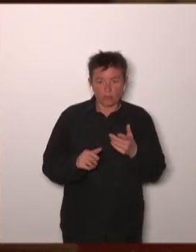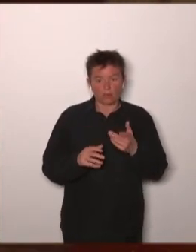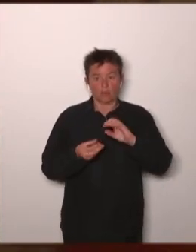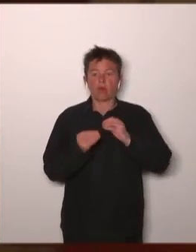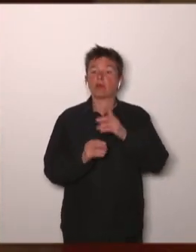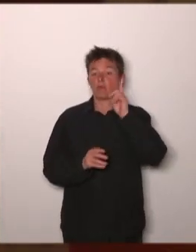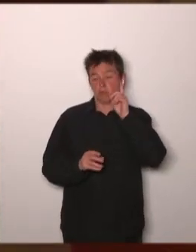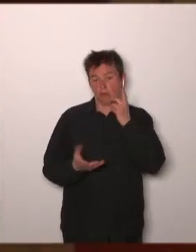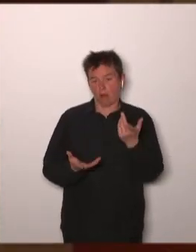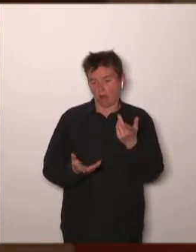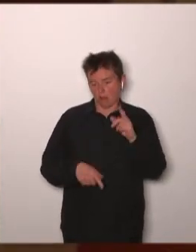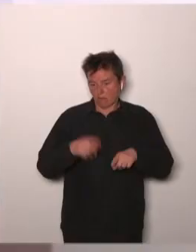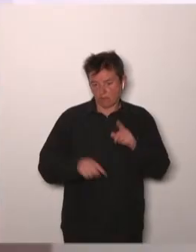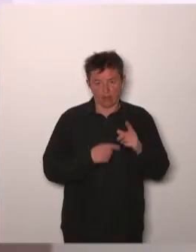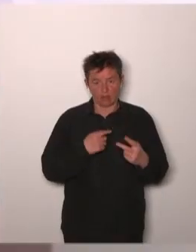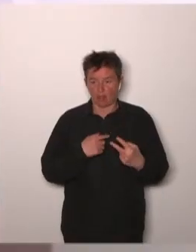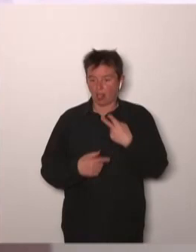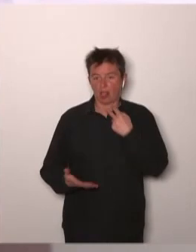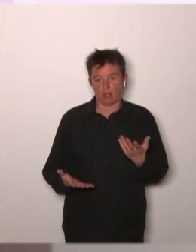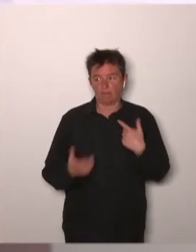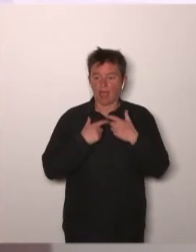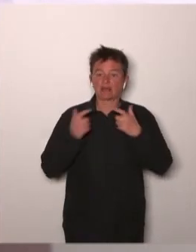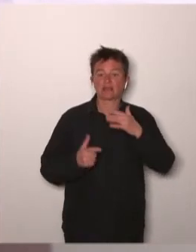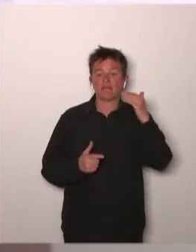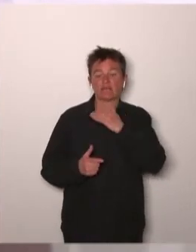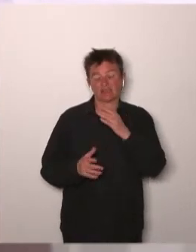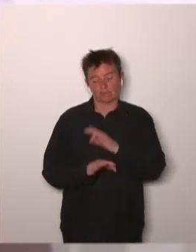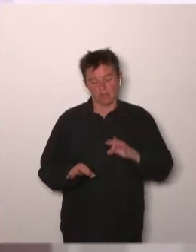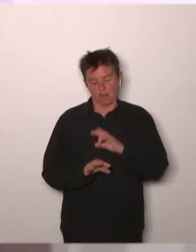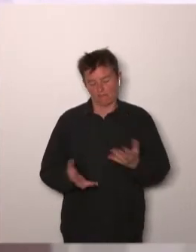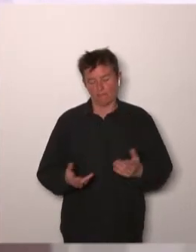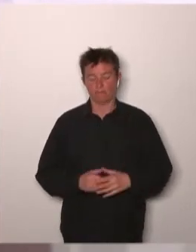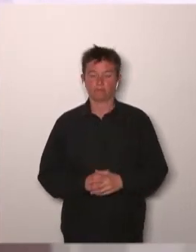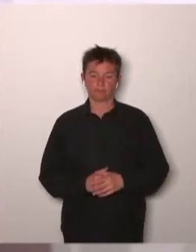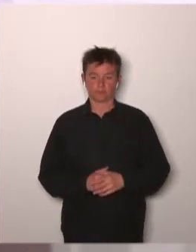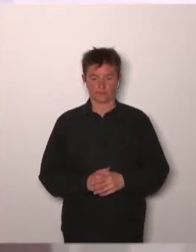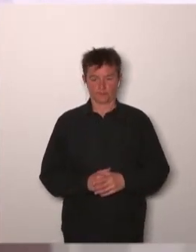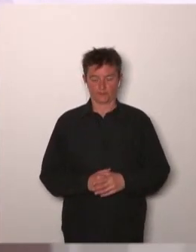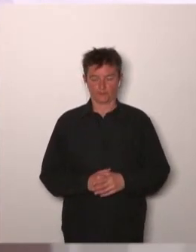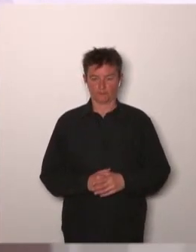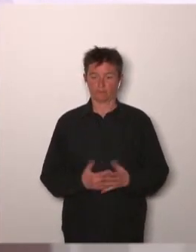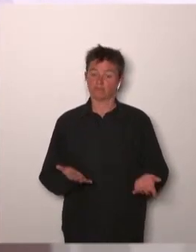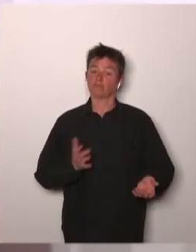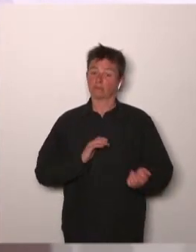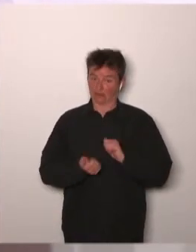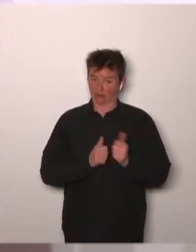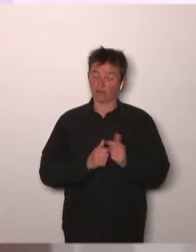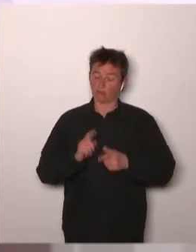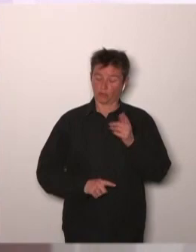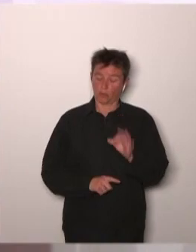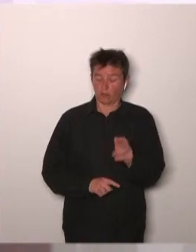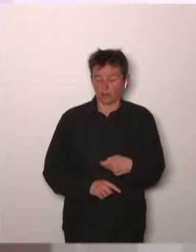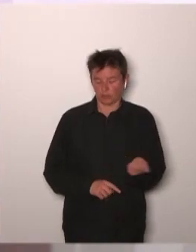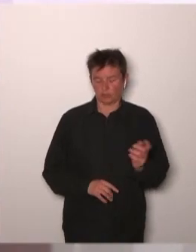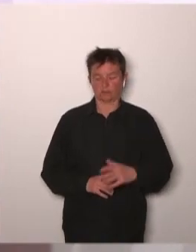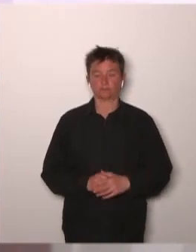these new innovations? I think the challenges are important, indeed. Again, the question is